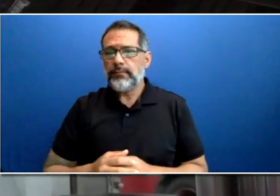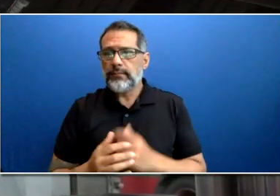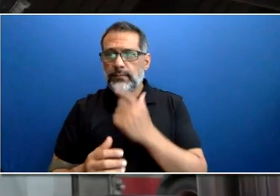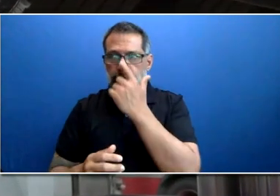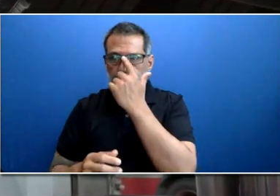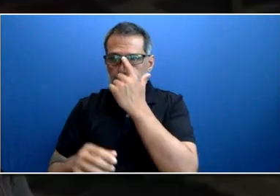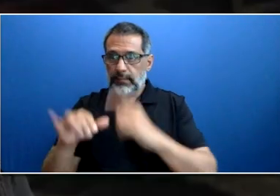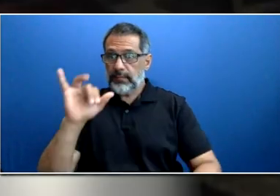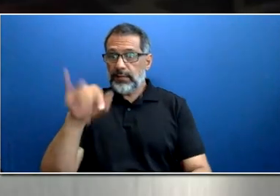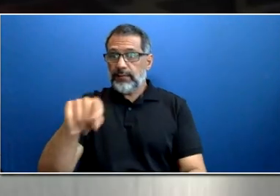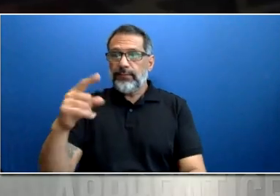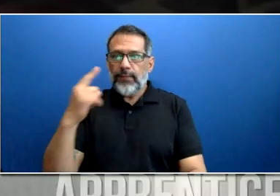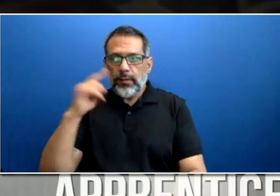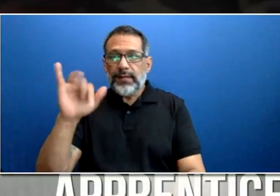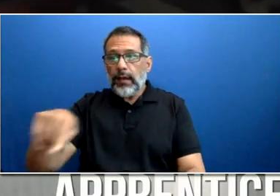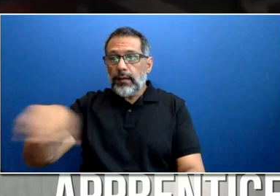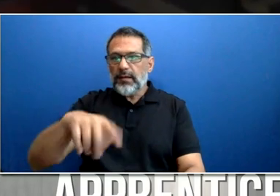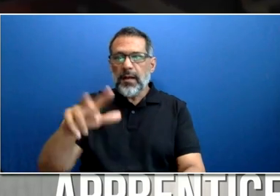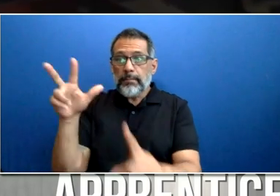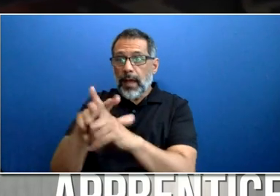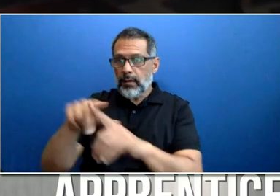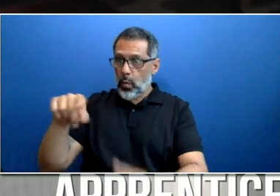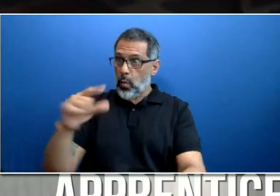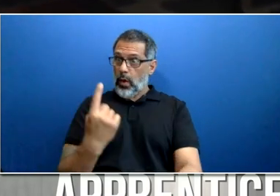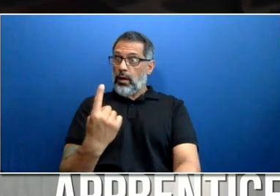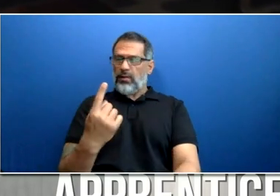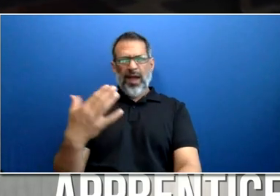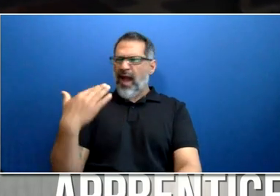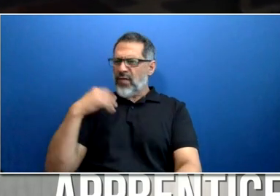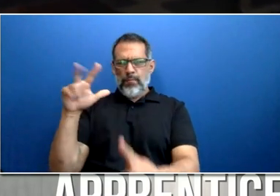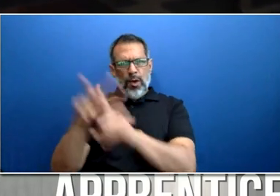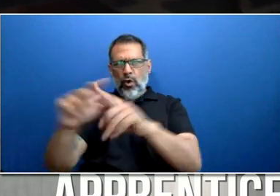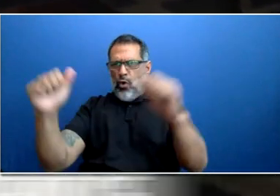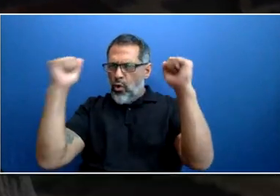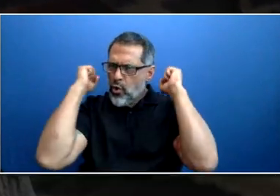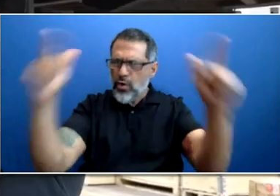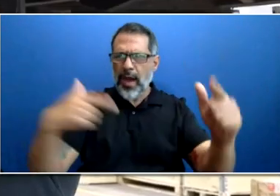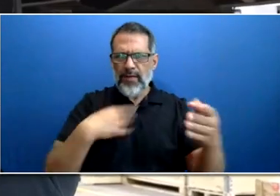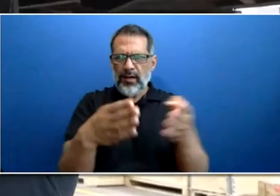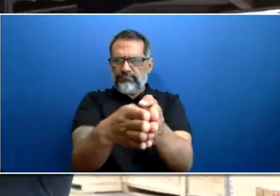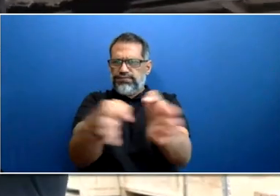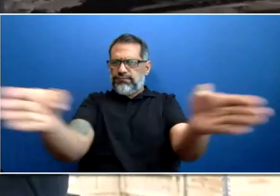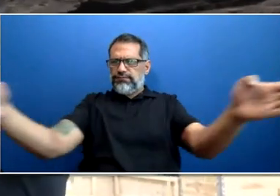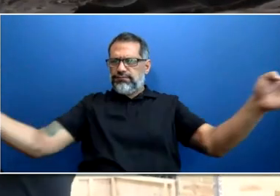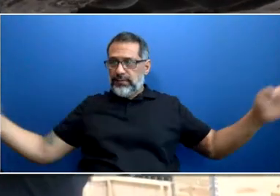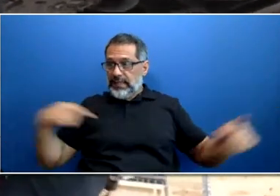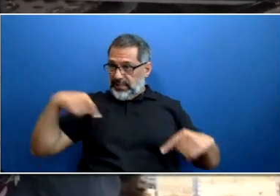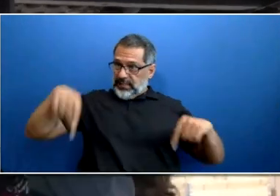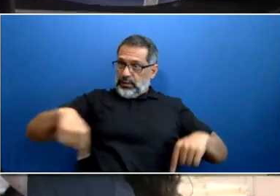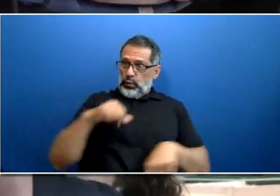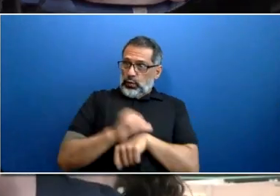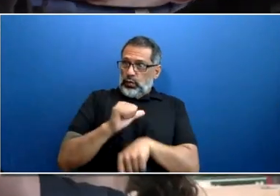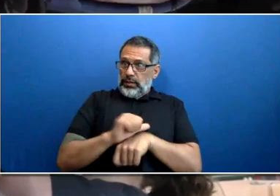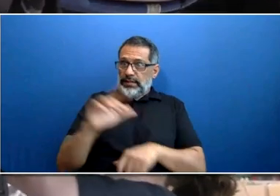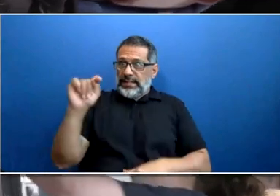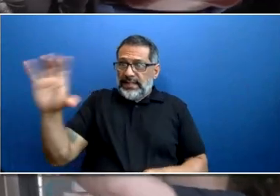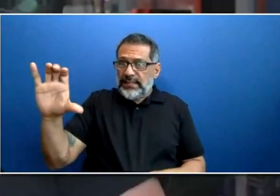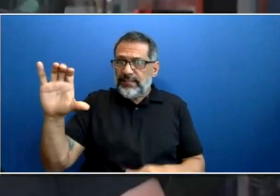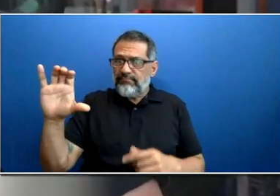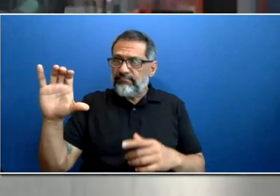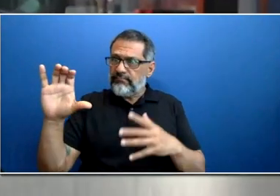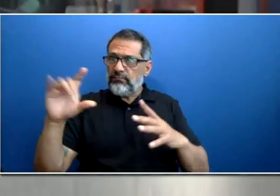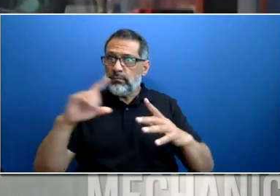Now that I'm working for the TTC, I love it. It's great knowing that I'm a part of a group of professionals providing a vital service for the City of Toronto.